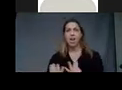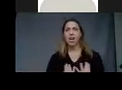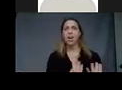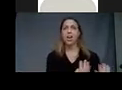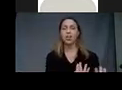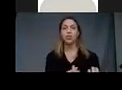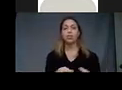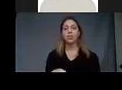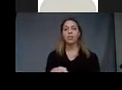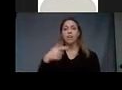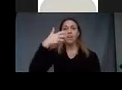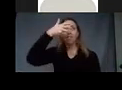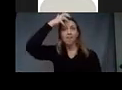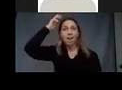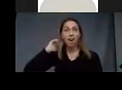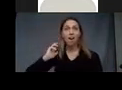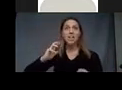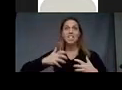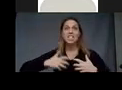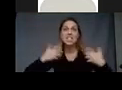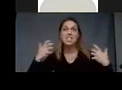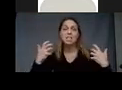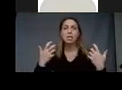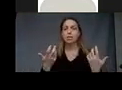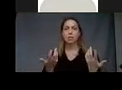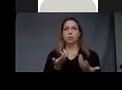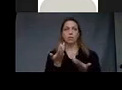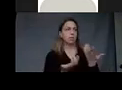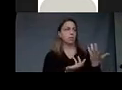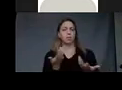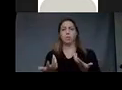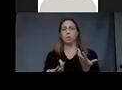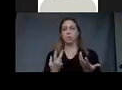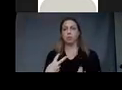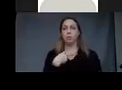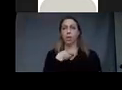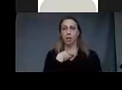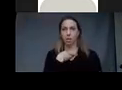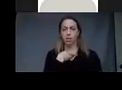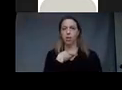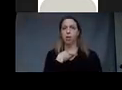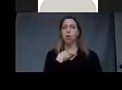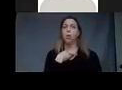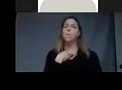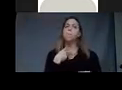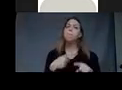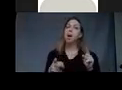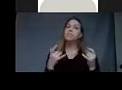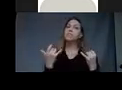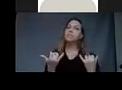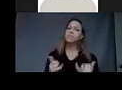Uh, it's, there's kind of no exit, but still we have this